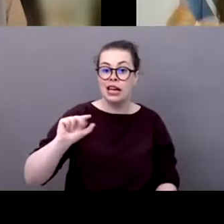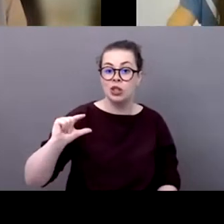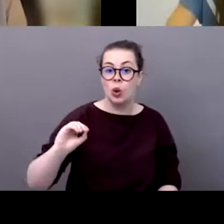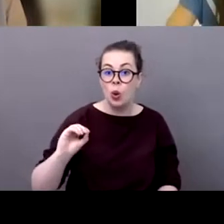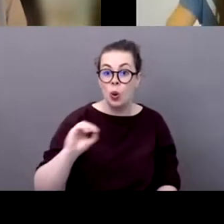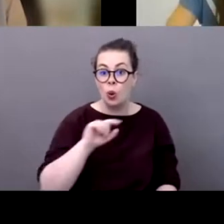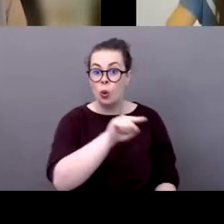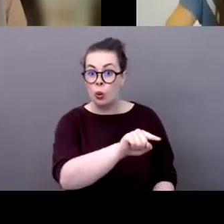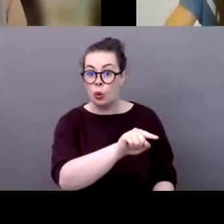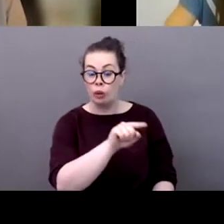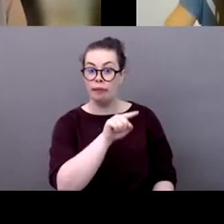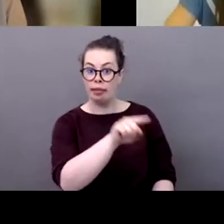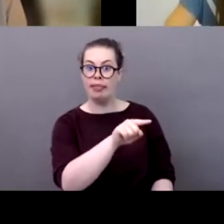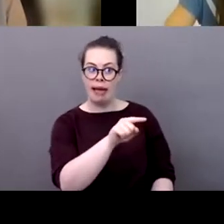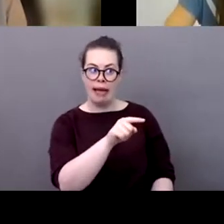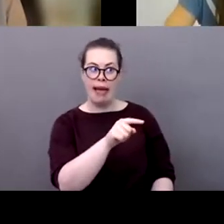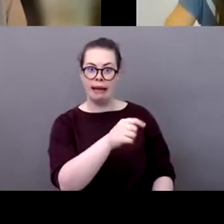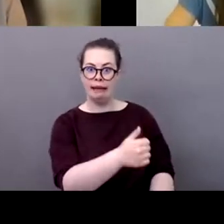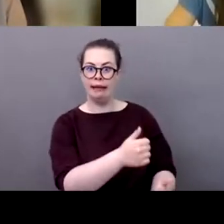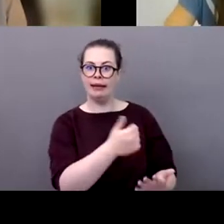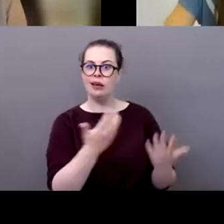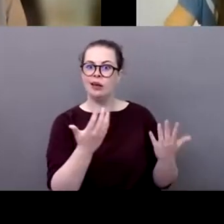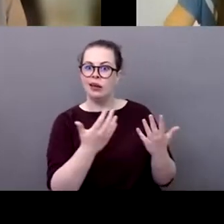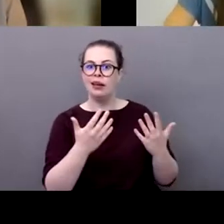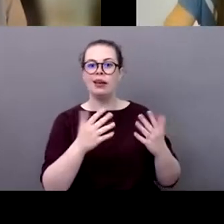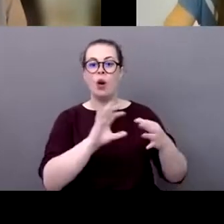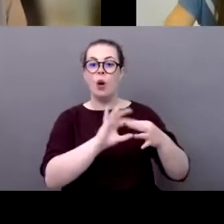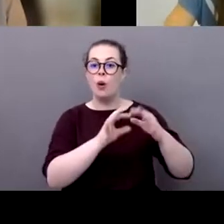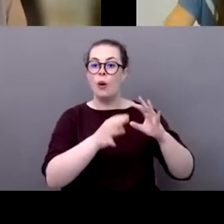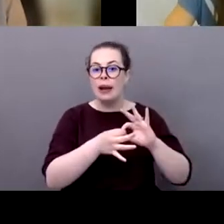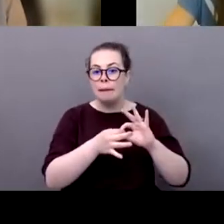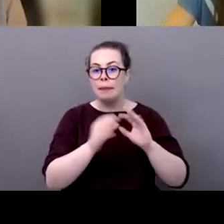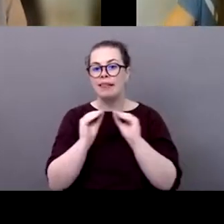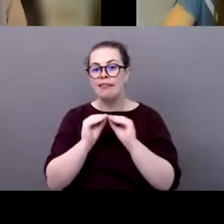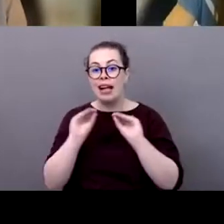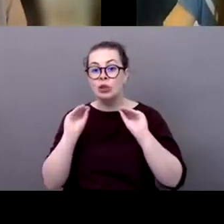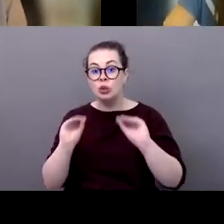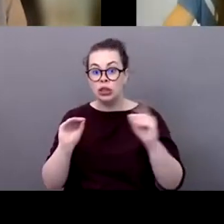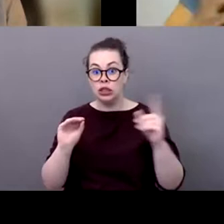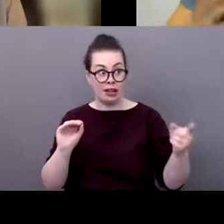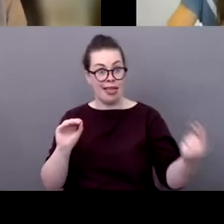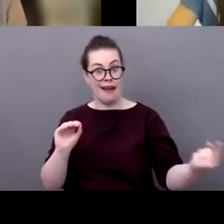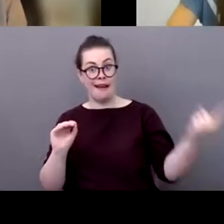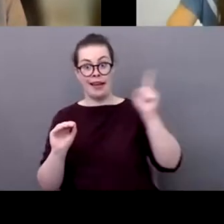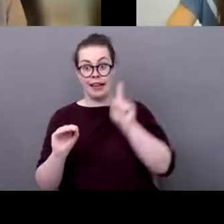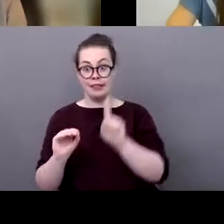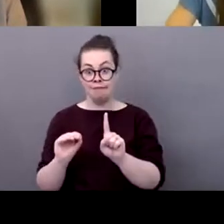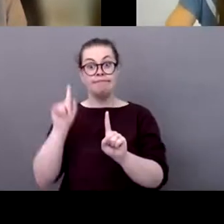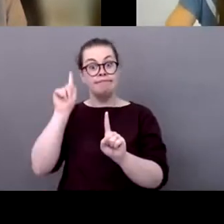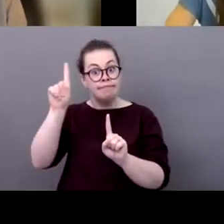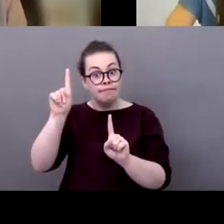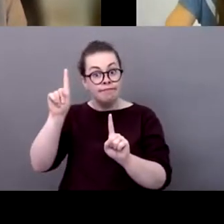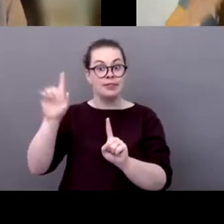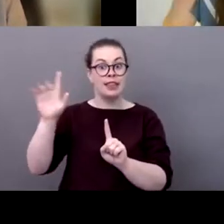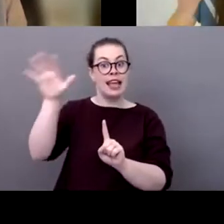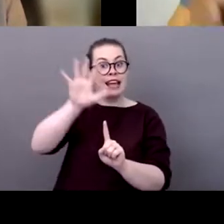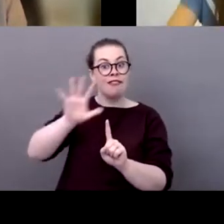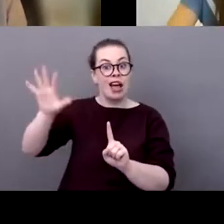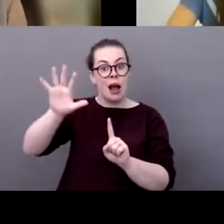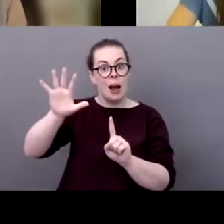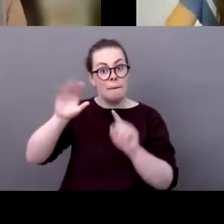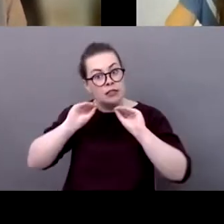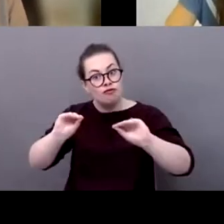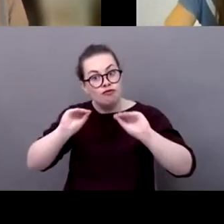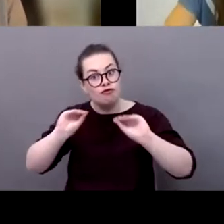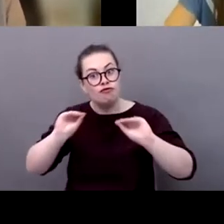education into their olympic values education program which is very important for all the uh all national olympic committees is one of the let's say main